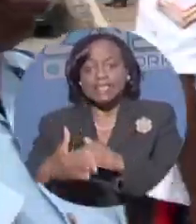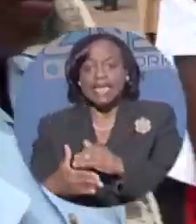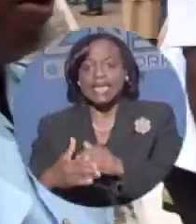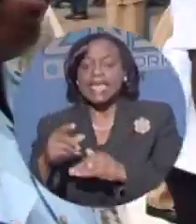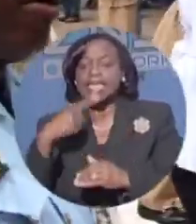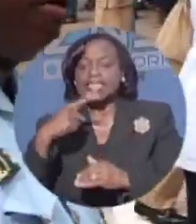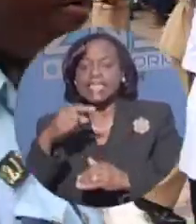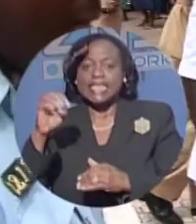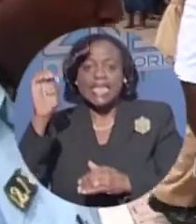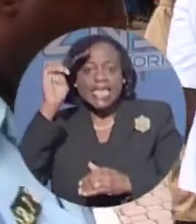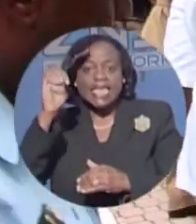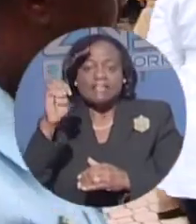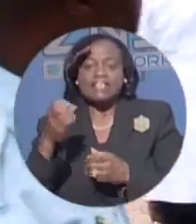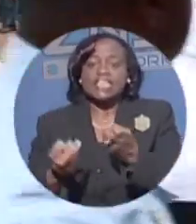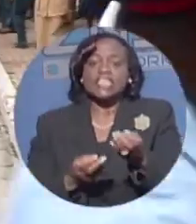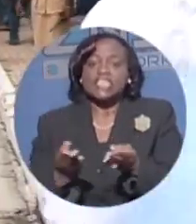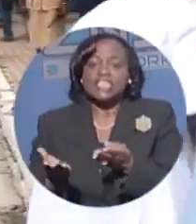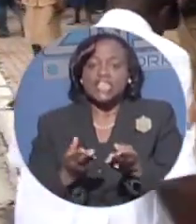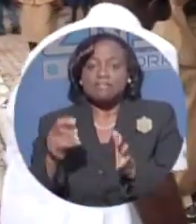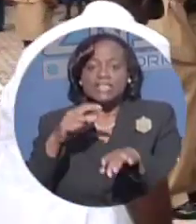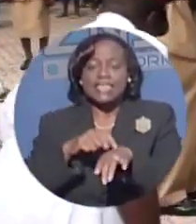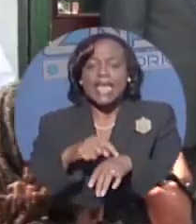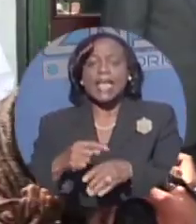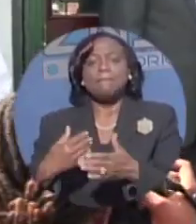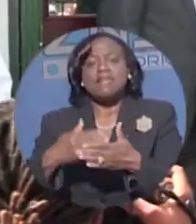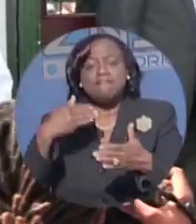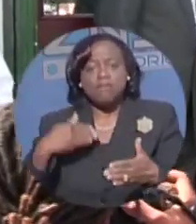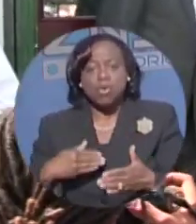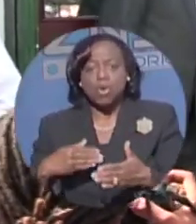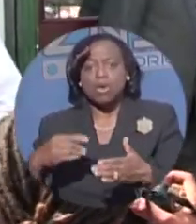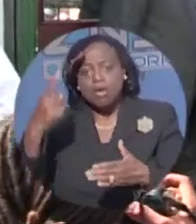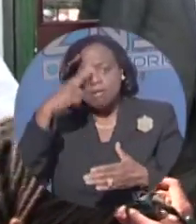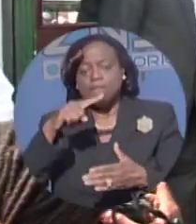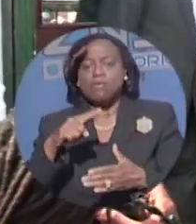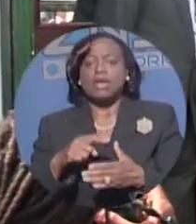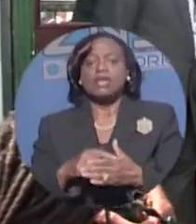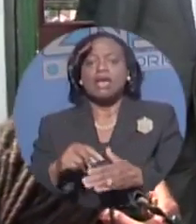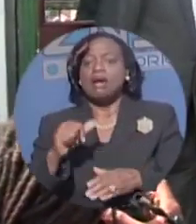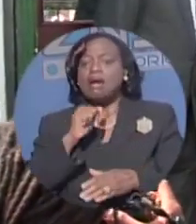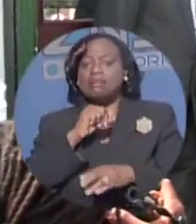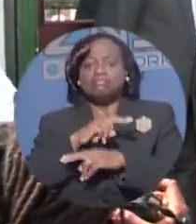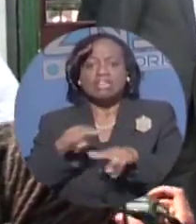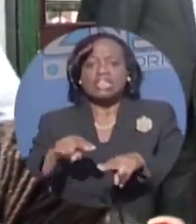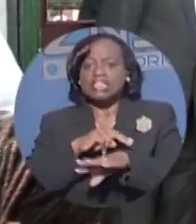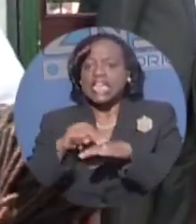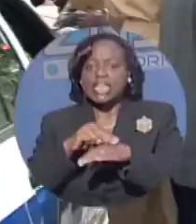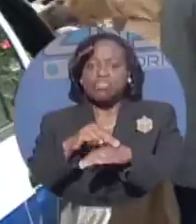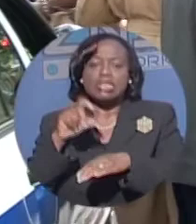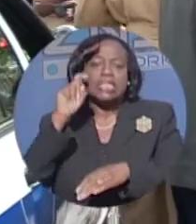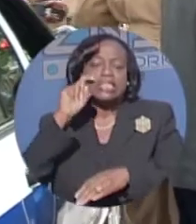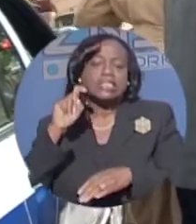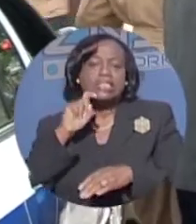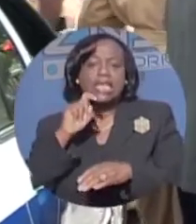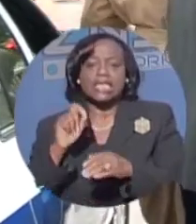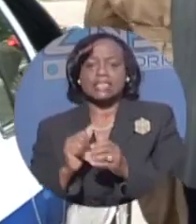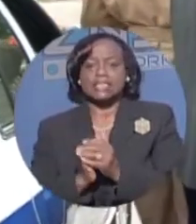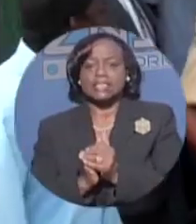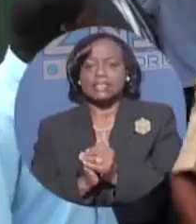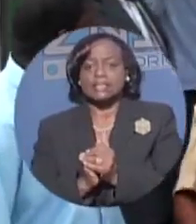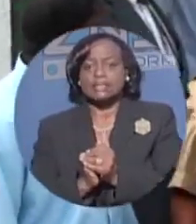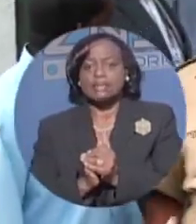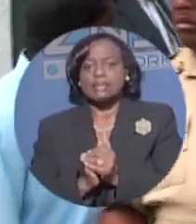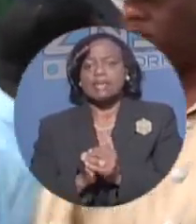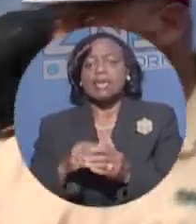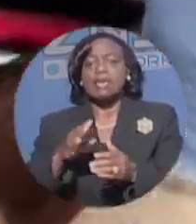time before for unnatural carnal knowledge. She then denied Bill, reminded Goodman to Fox Hill Prison, and adjourned the case to December 16th.